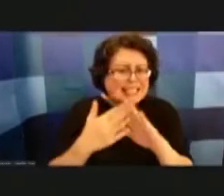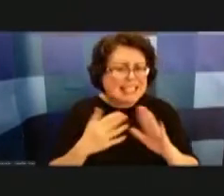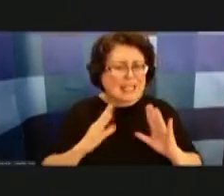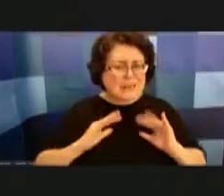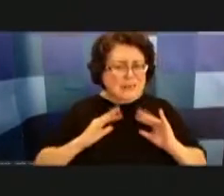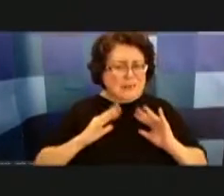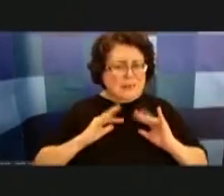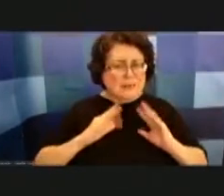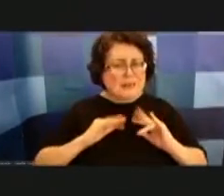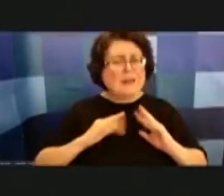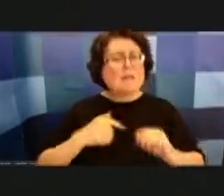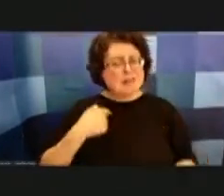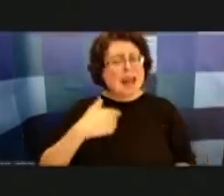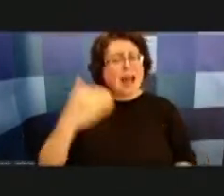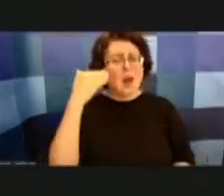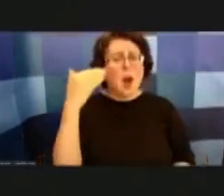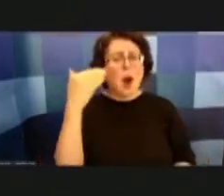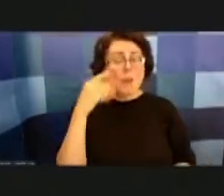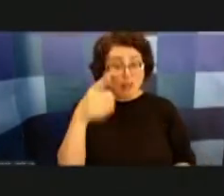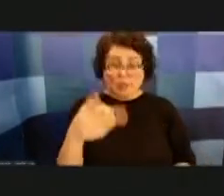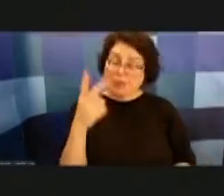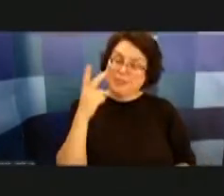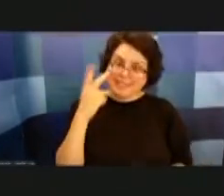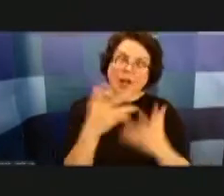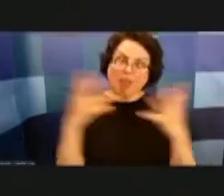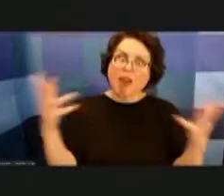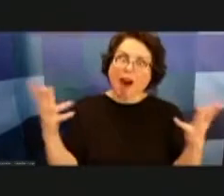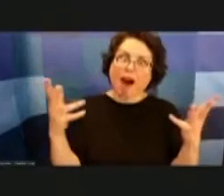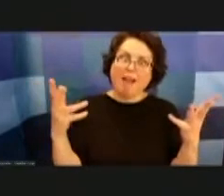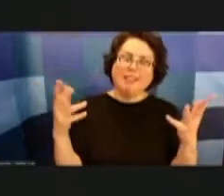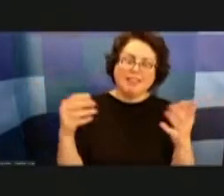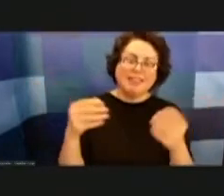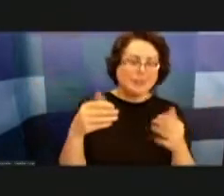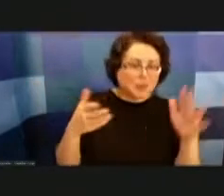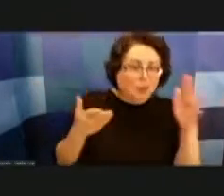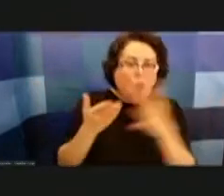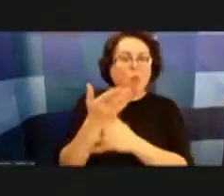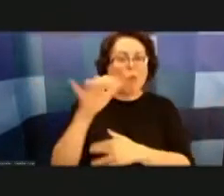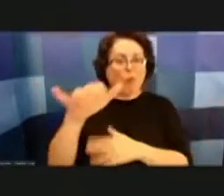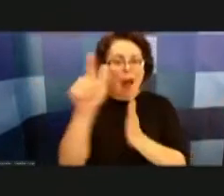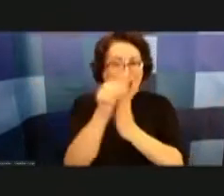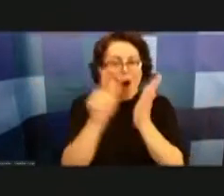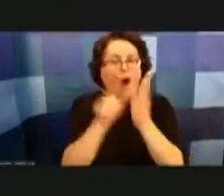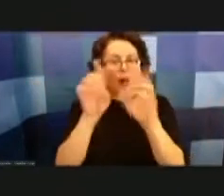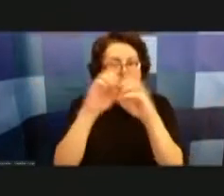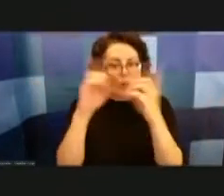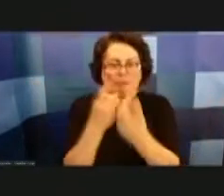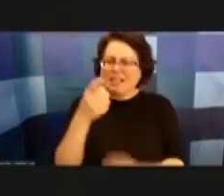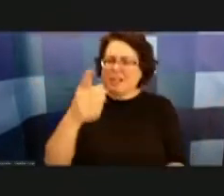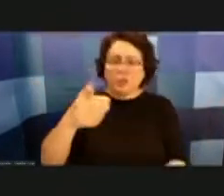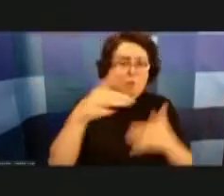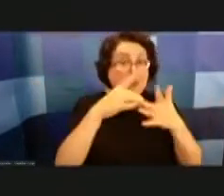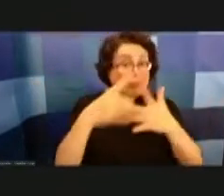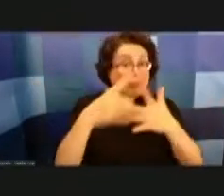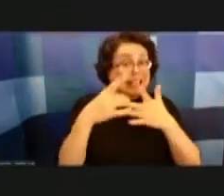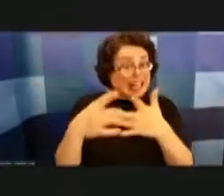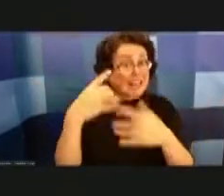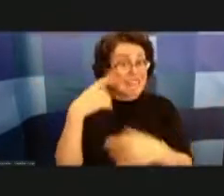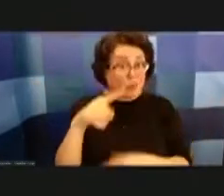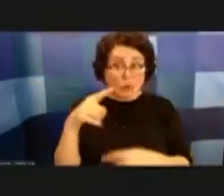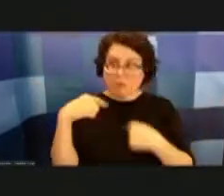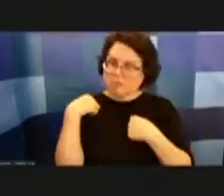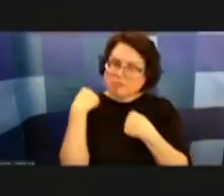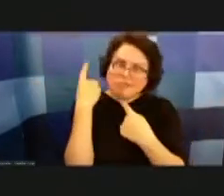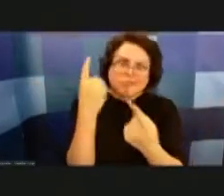you've seen a lot pass through the law department and you've um been at the helm now for um almost my